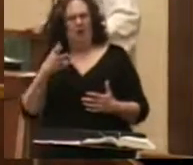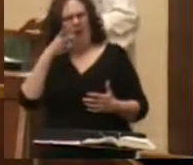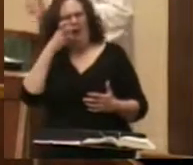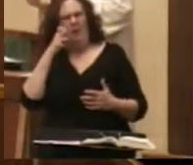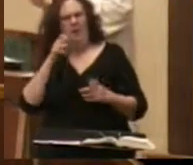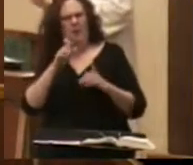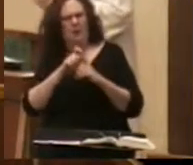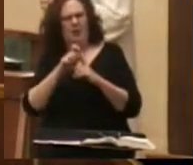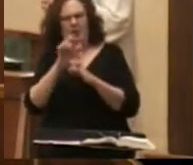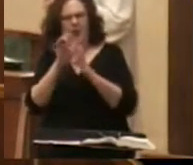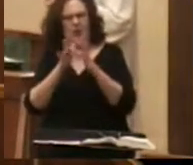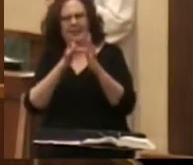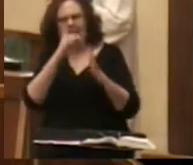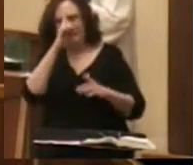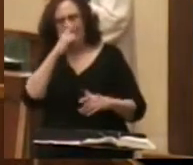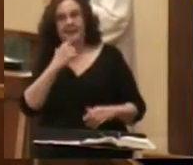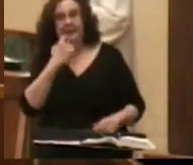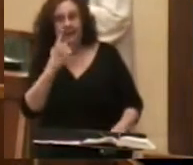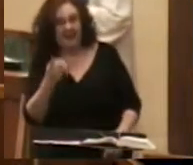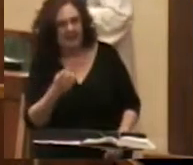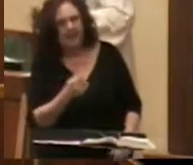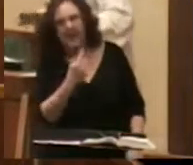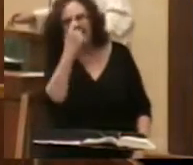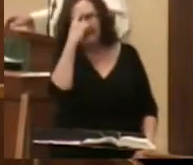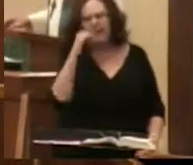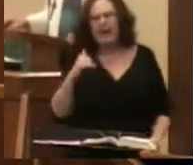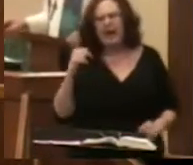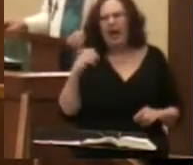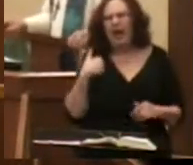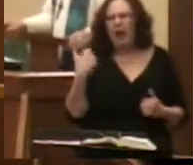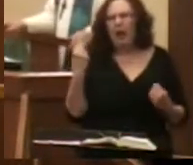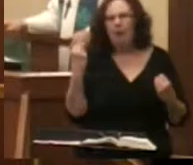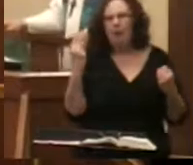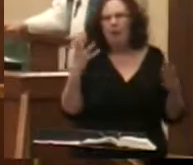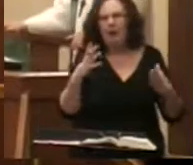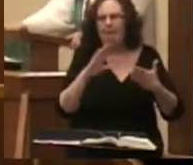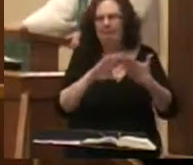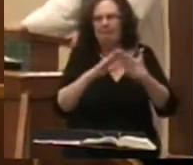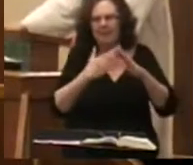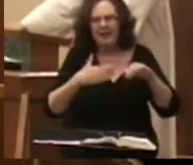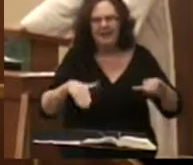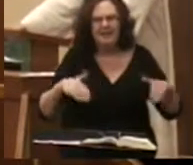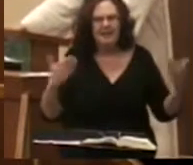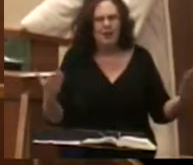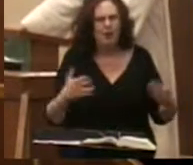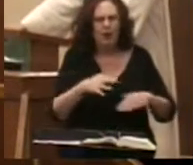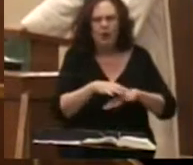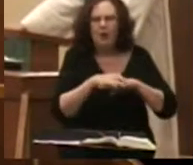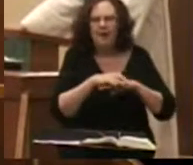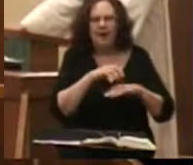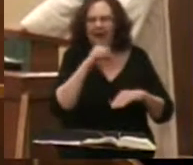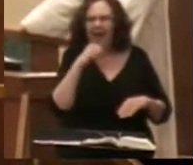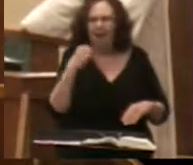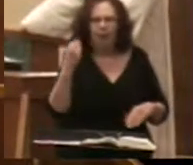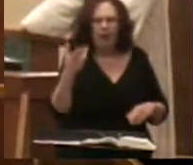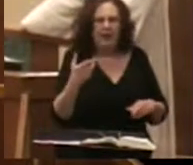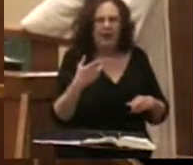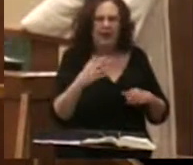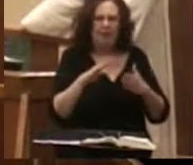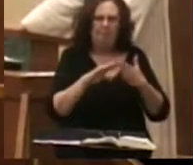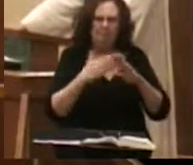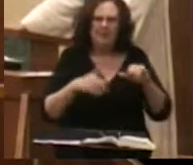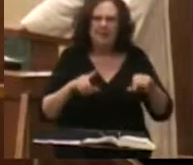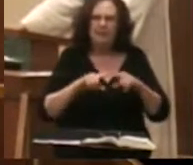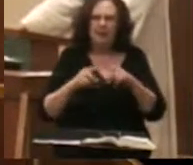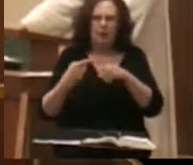Jesus says do not think that I have come to bring peace on earth I have come not to bring peace but a sword.